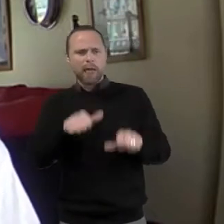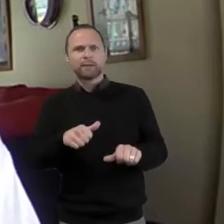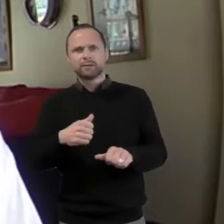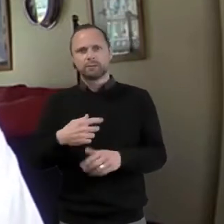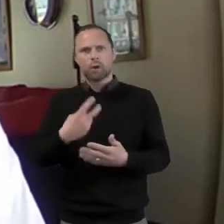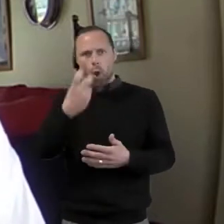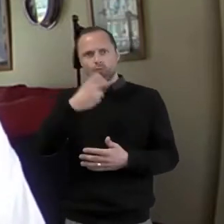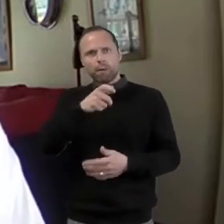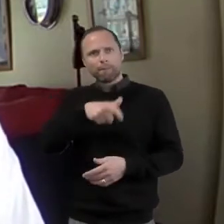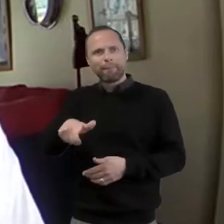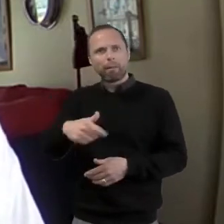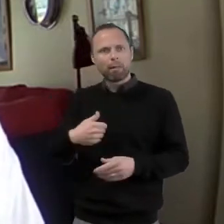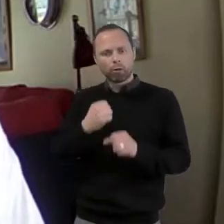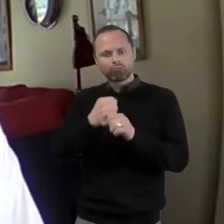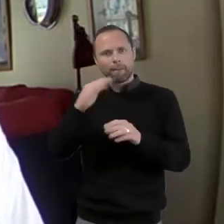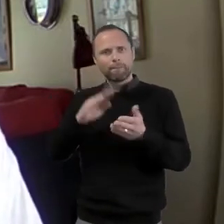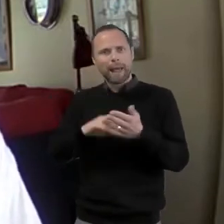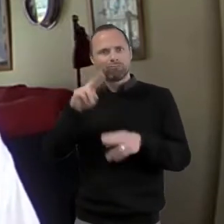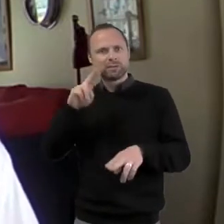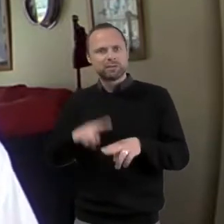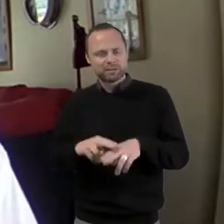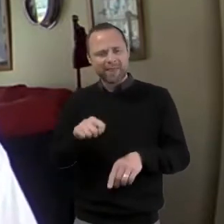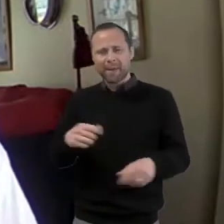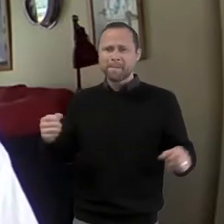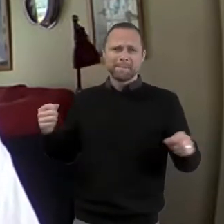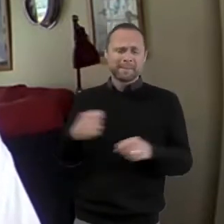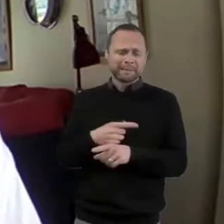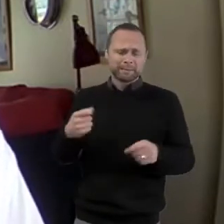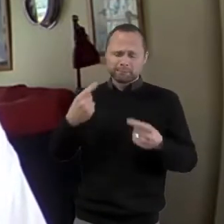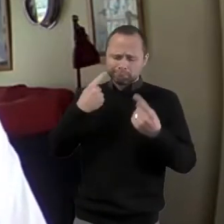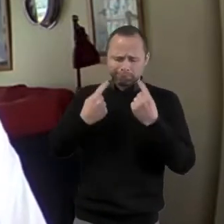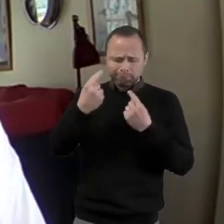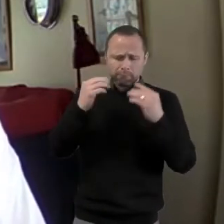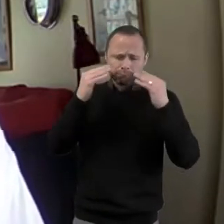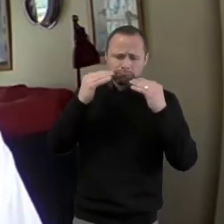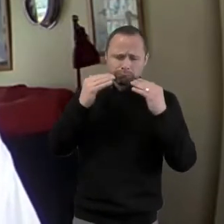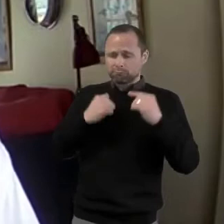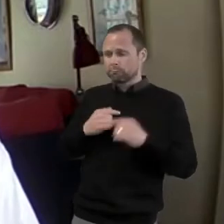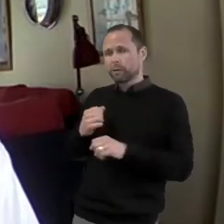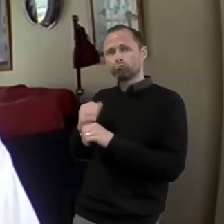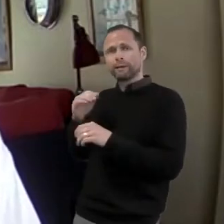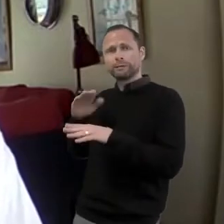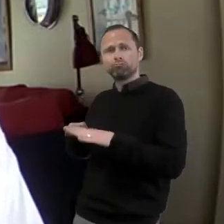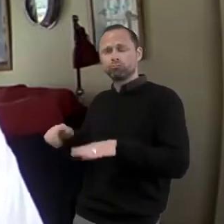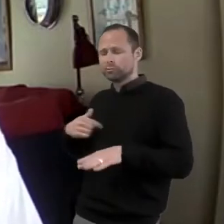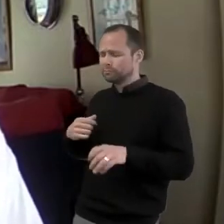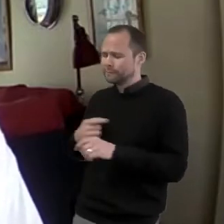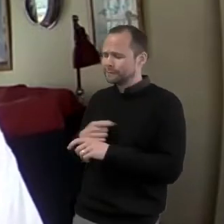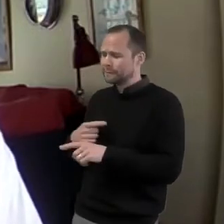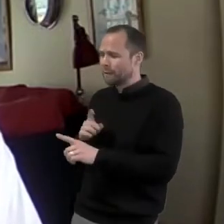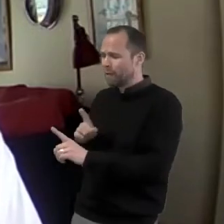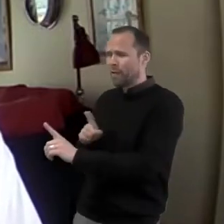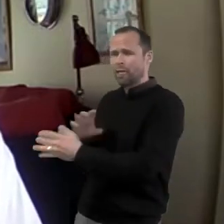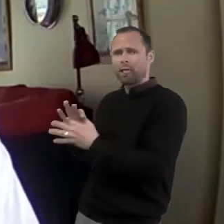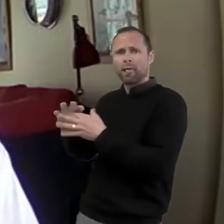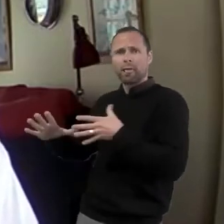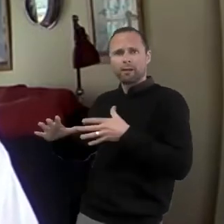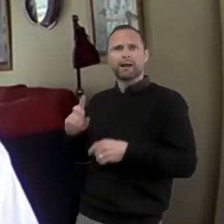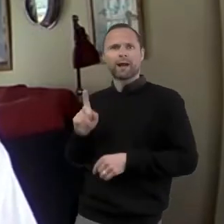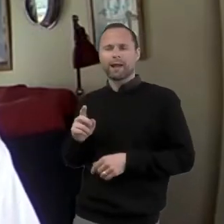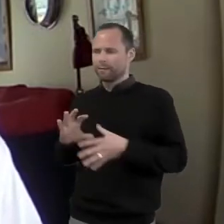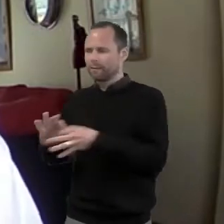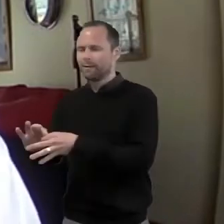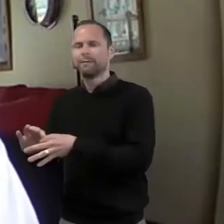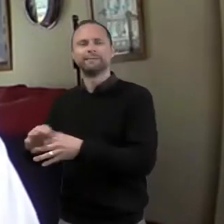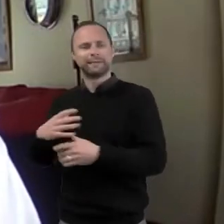laughter of the younger members of our church family. We need to eat together and pray together and work